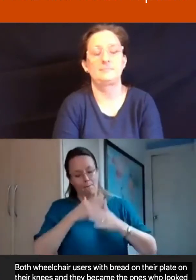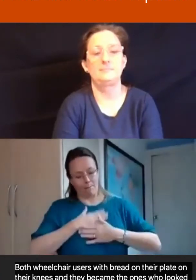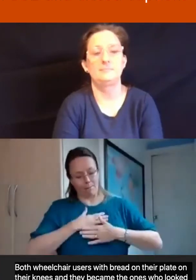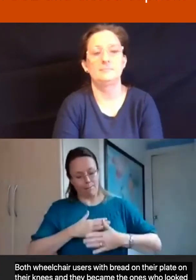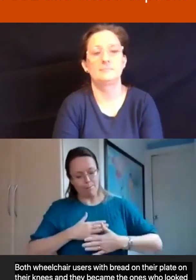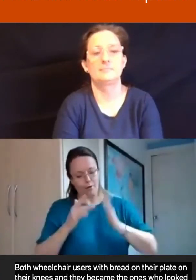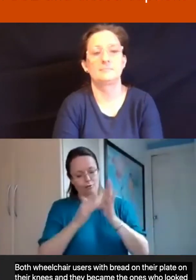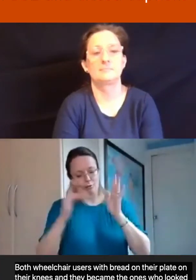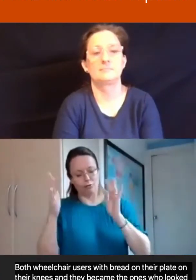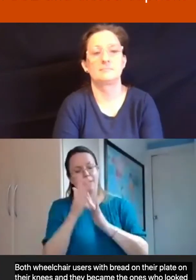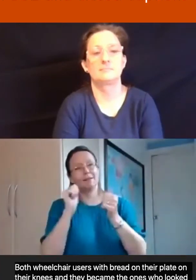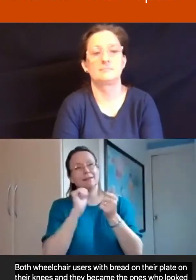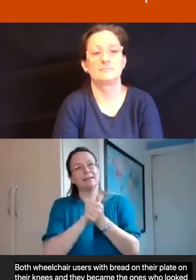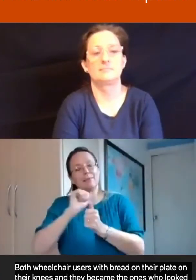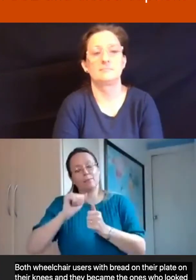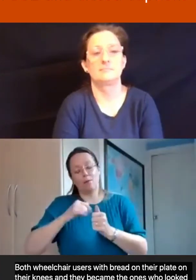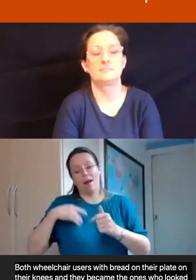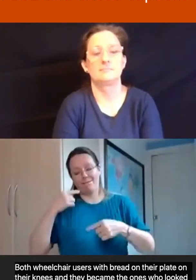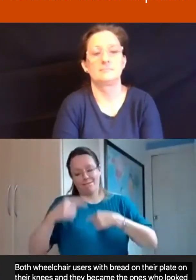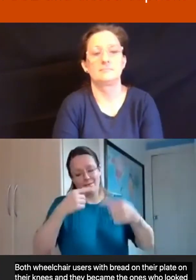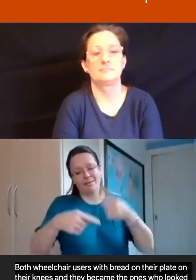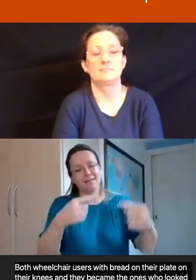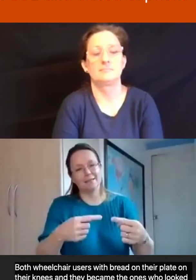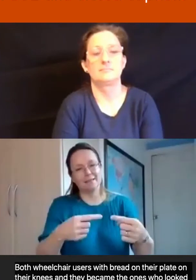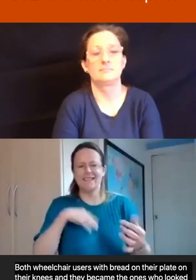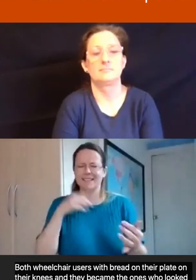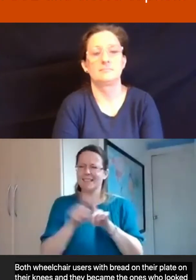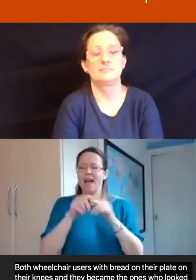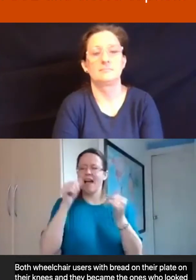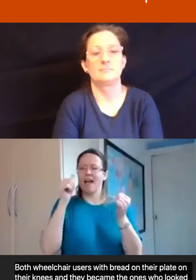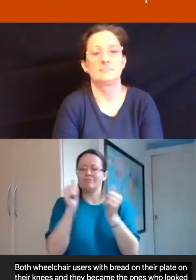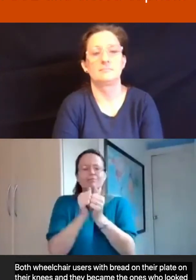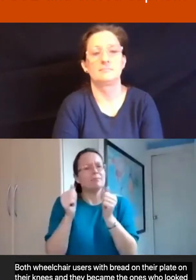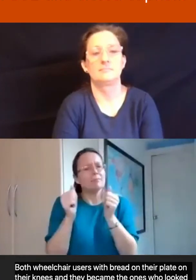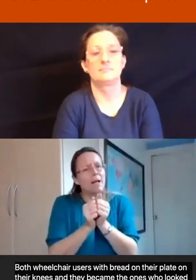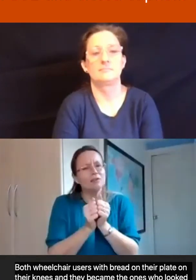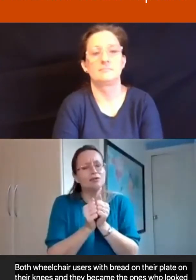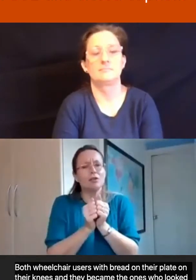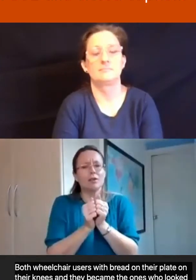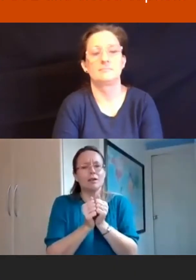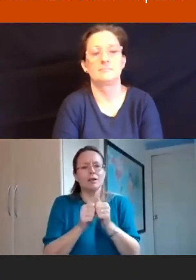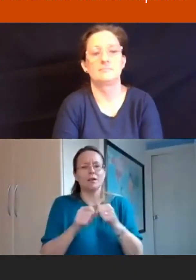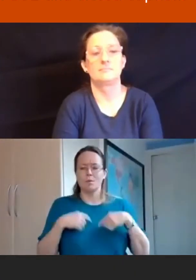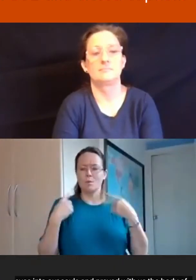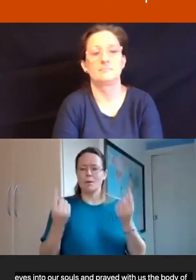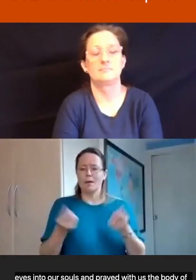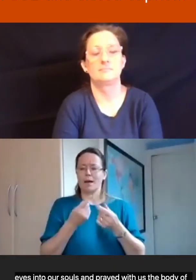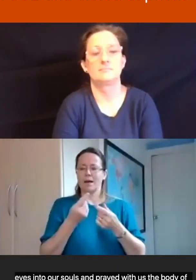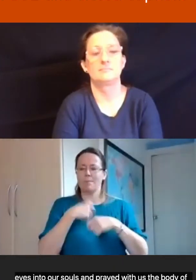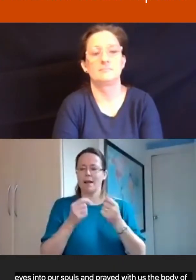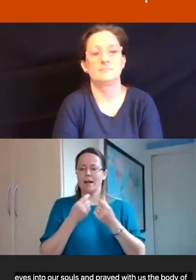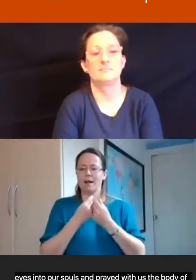in eternal life. Somehow this affirmation that we were opening ourselves to a